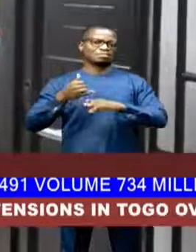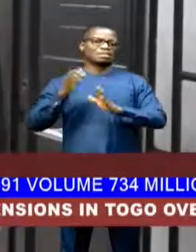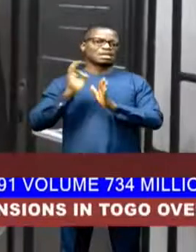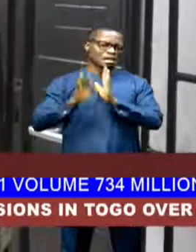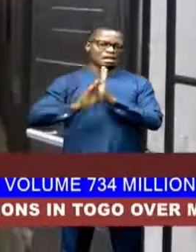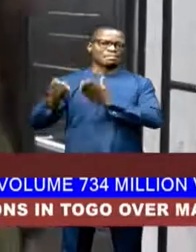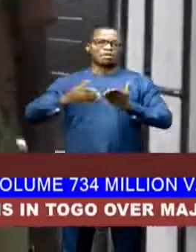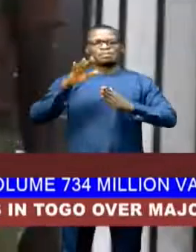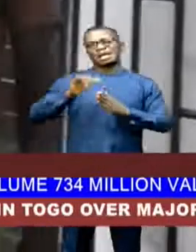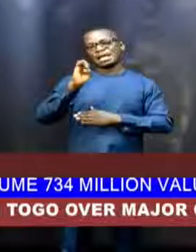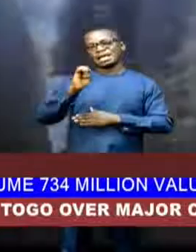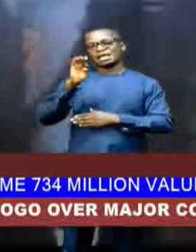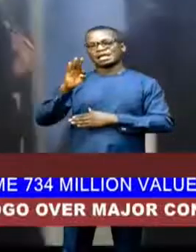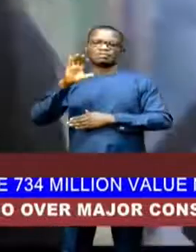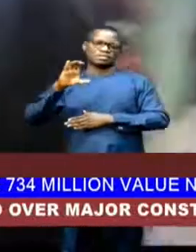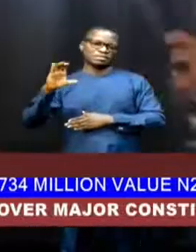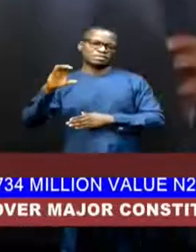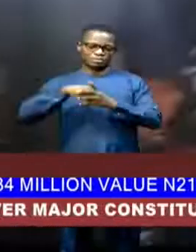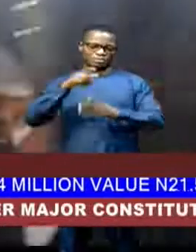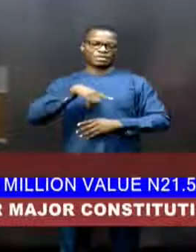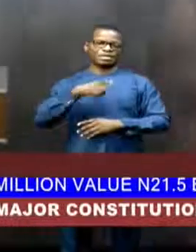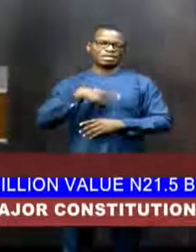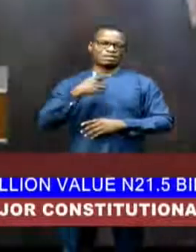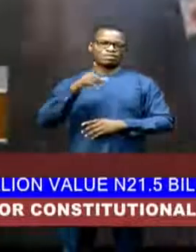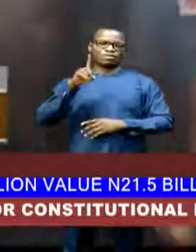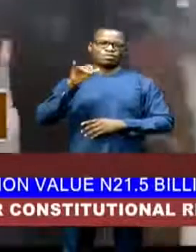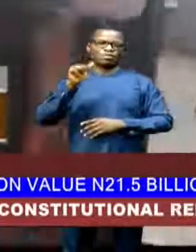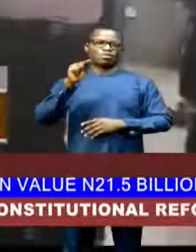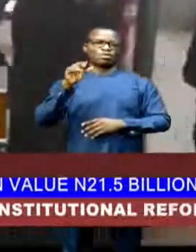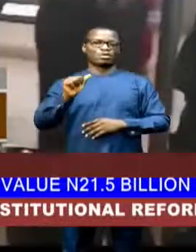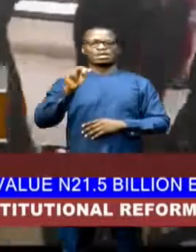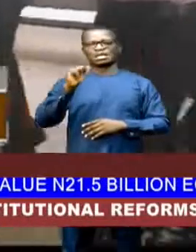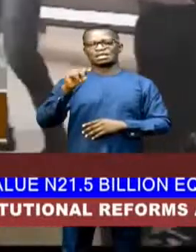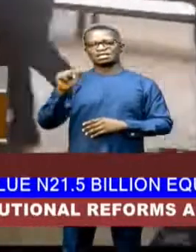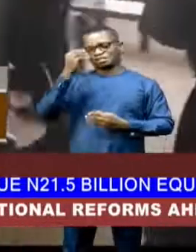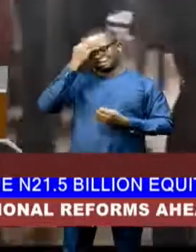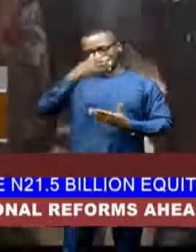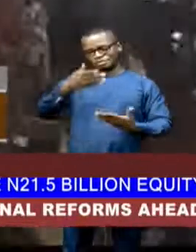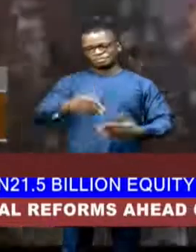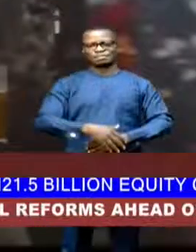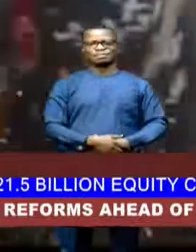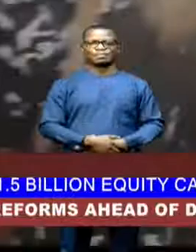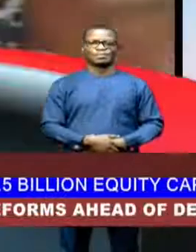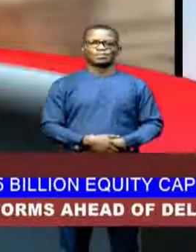him by the EFCC. In Lagos, Diana Adjale, NTN News.